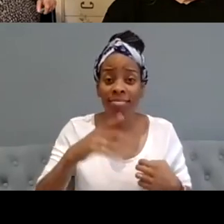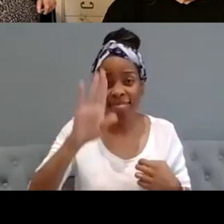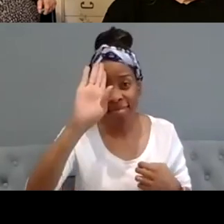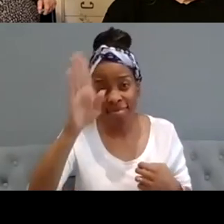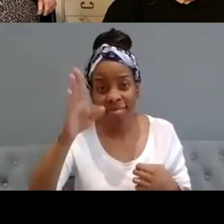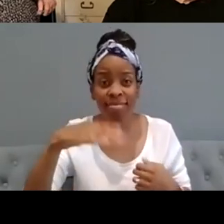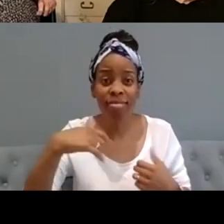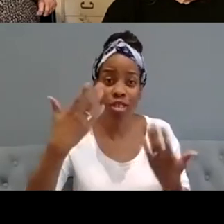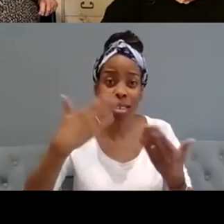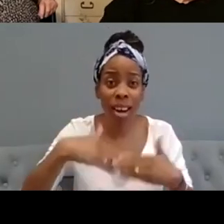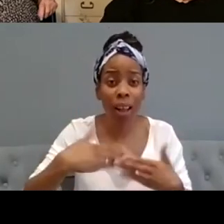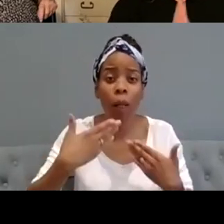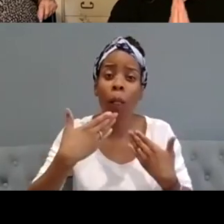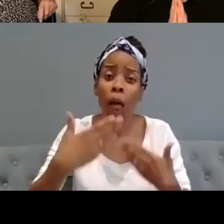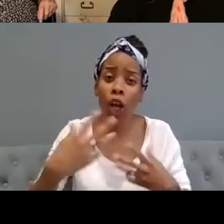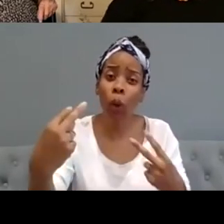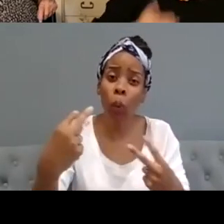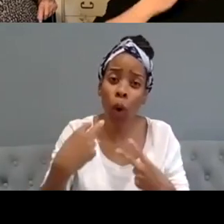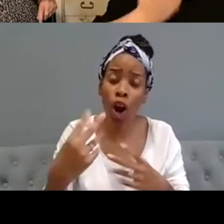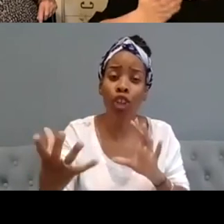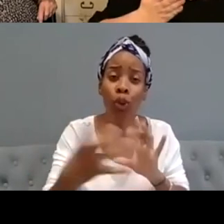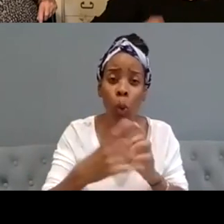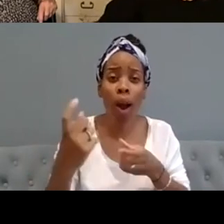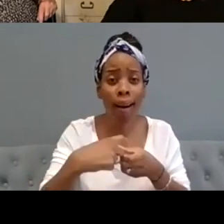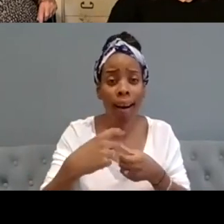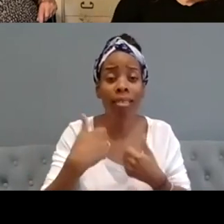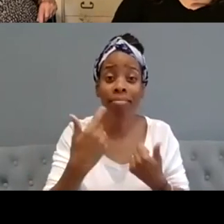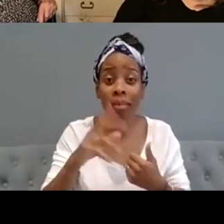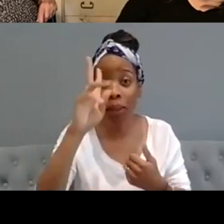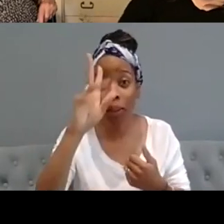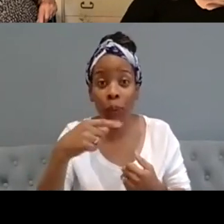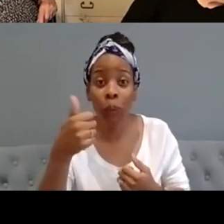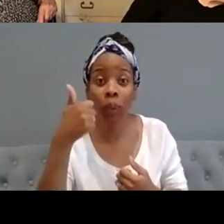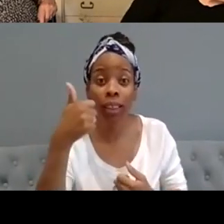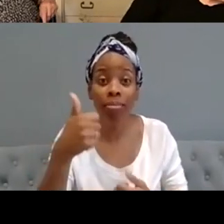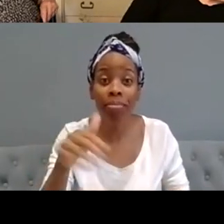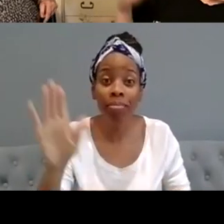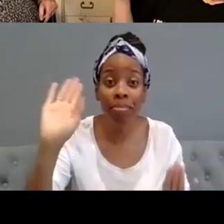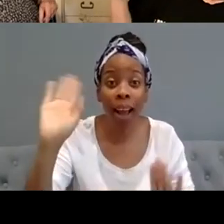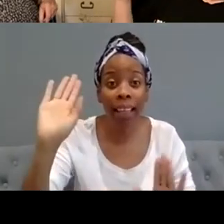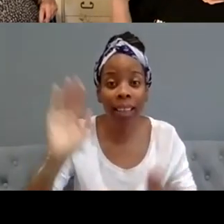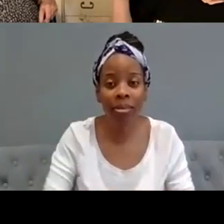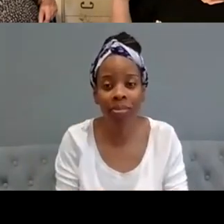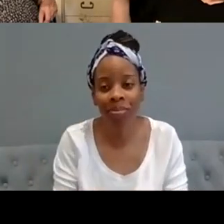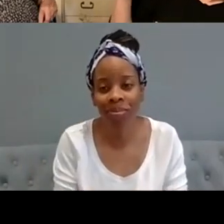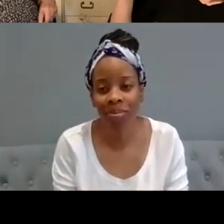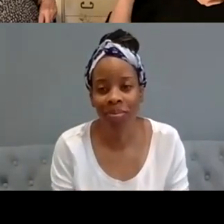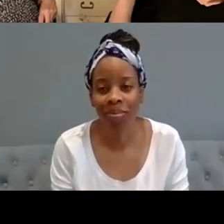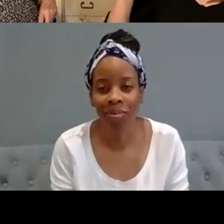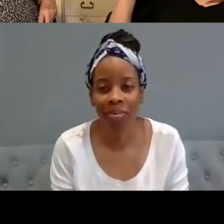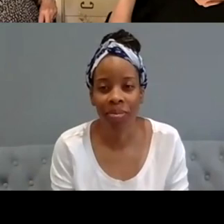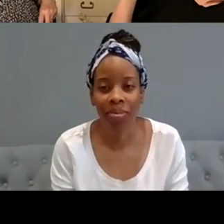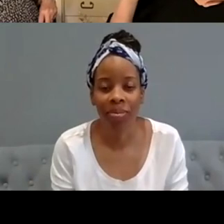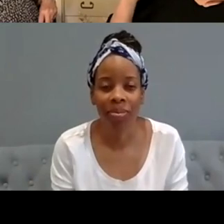good night and thanks so much for joining us um and see you soon cheers you